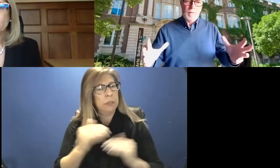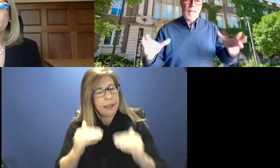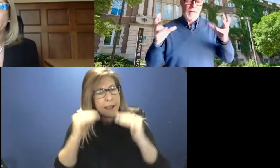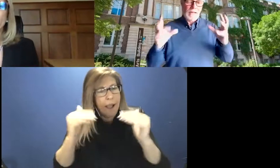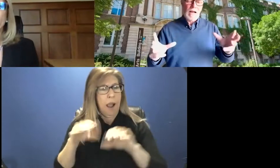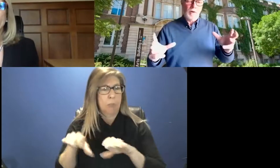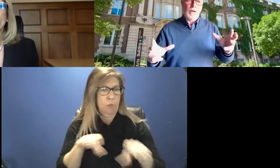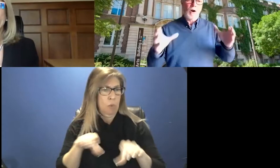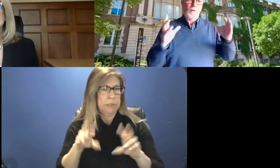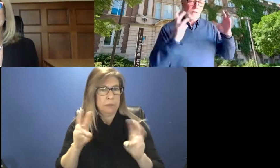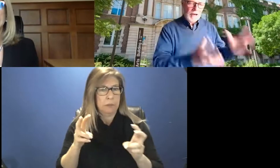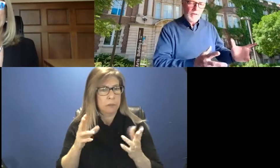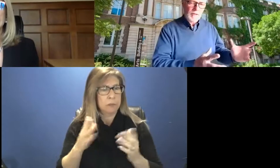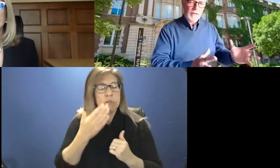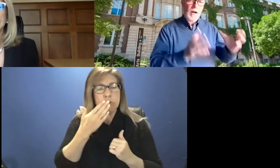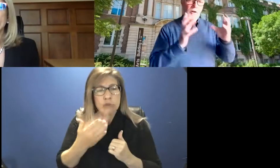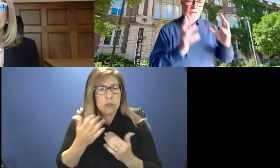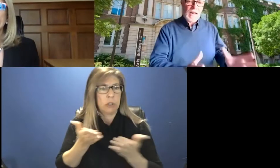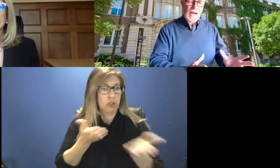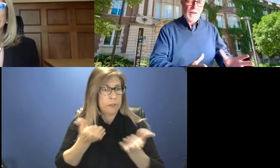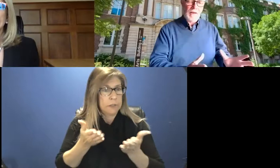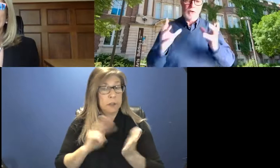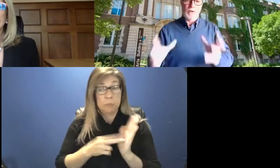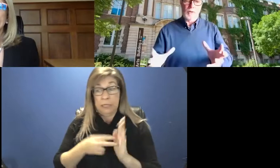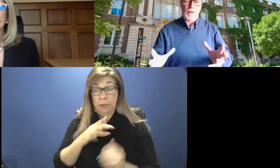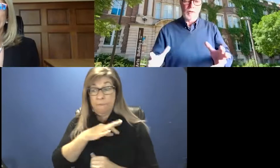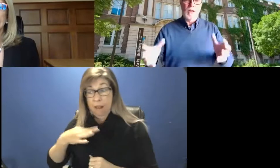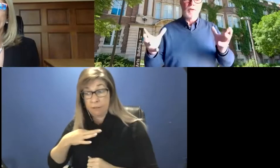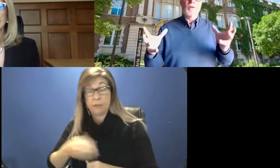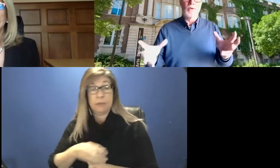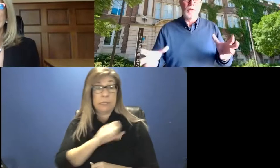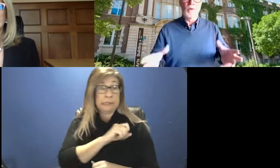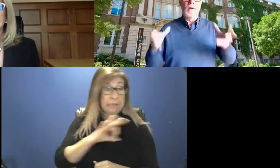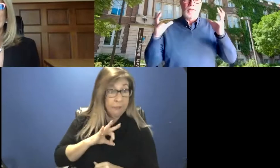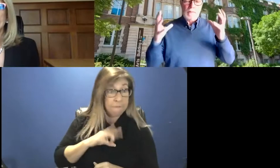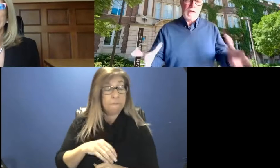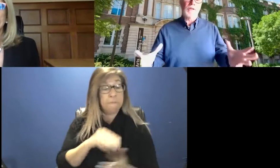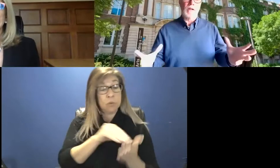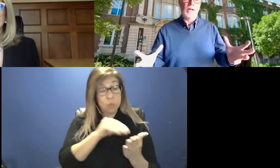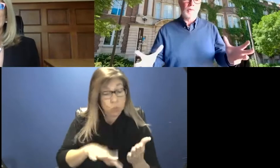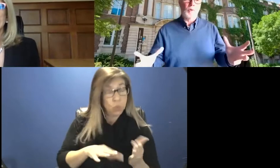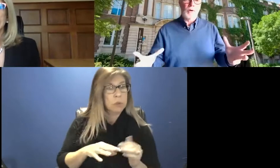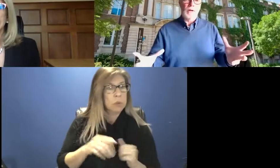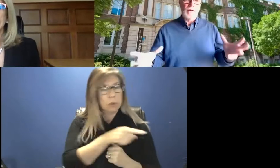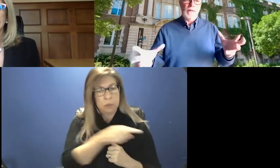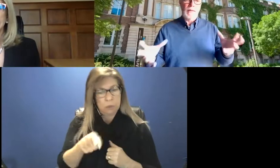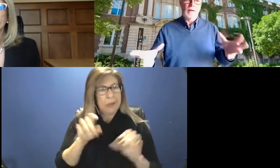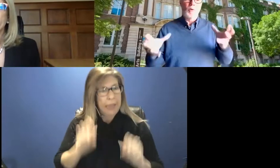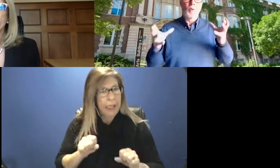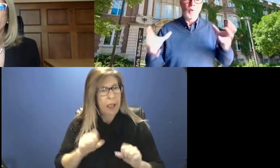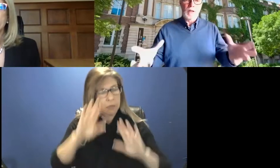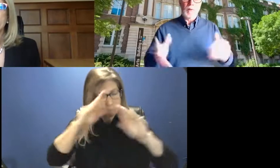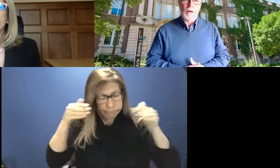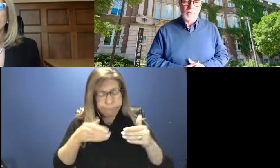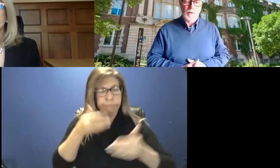that allows our faculty, our staff, and our students to do the specialized work that they